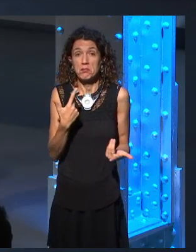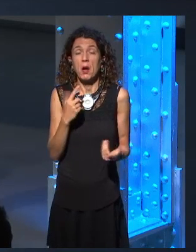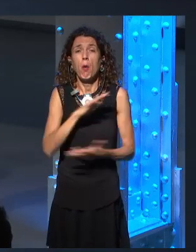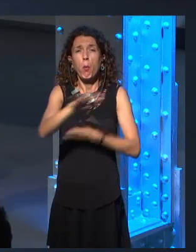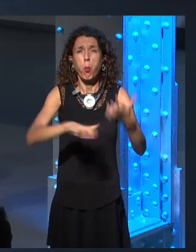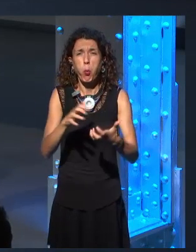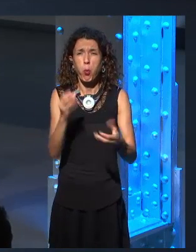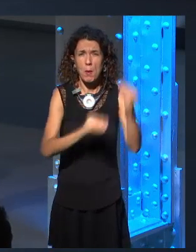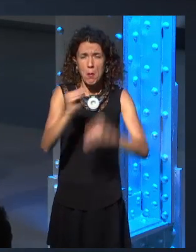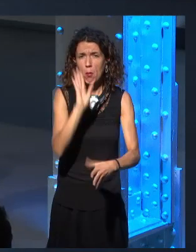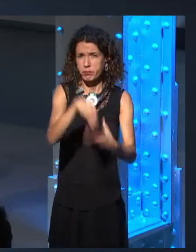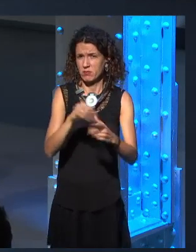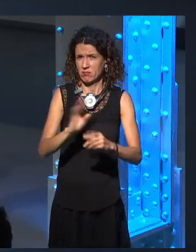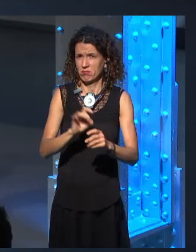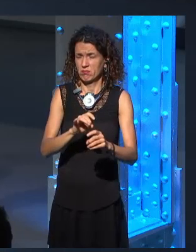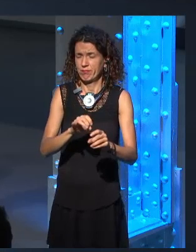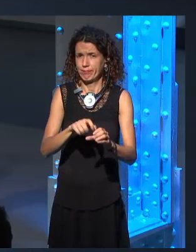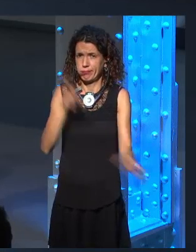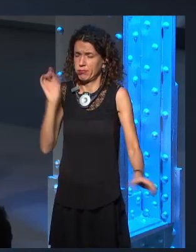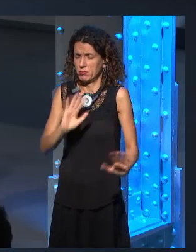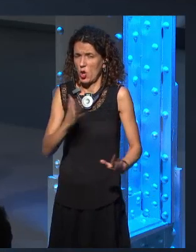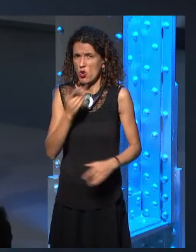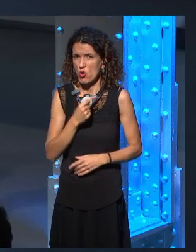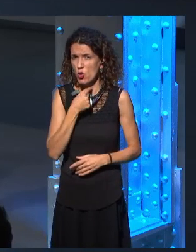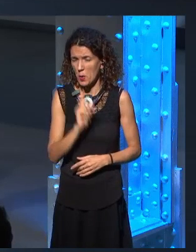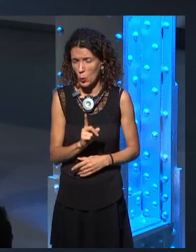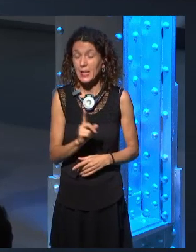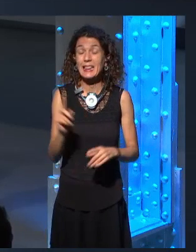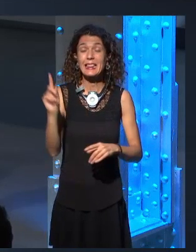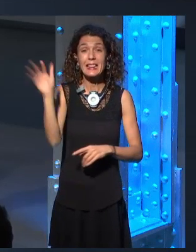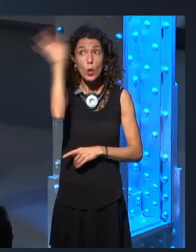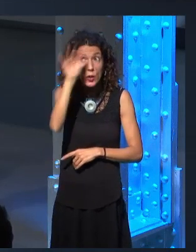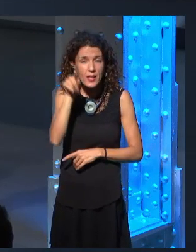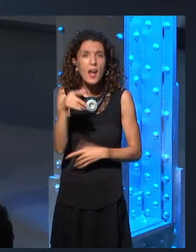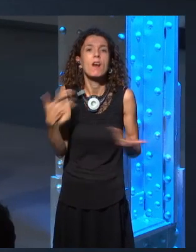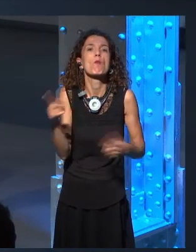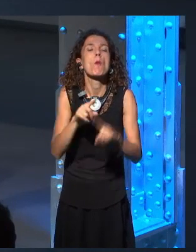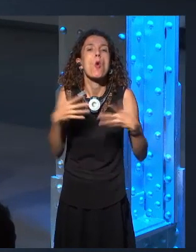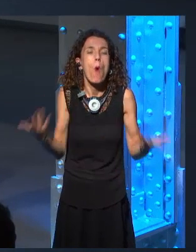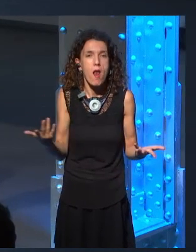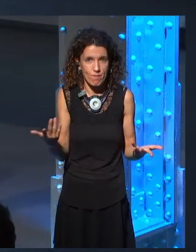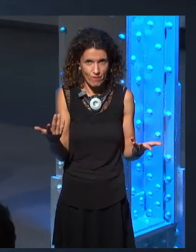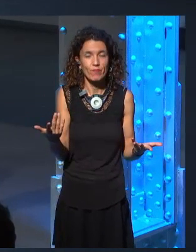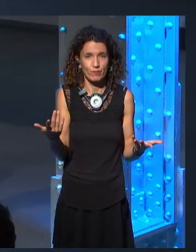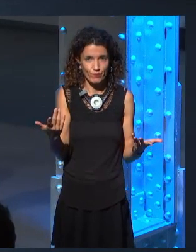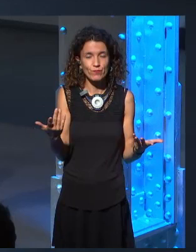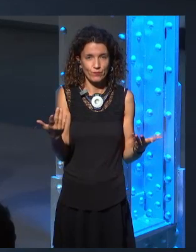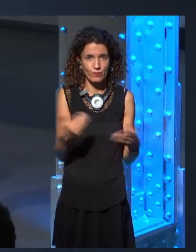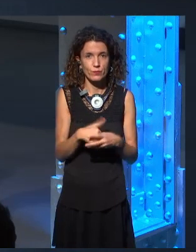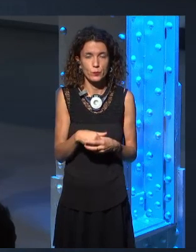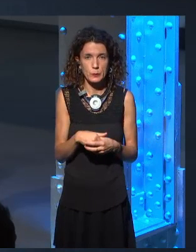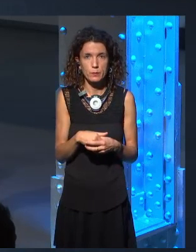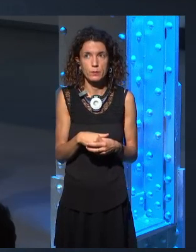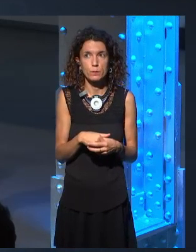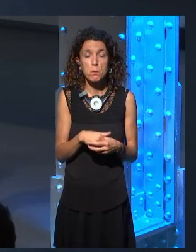when you come up with theories, you do it because you think this is